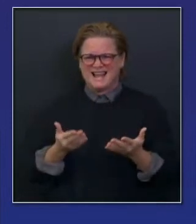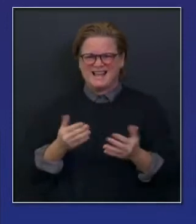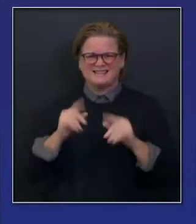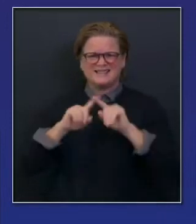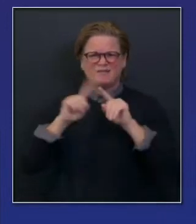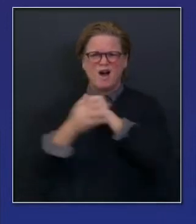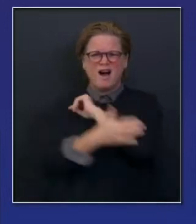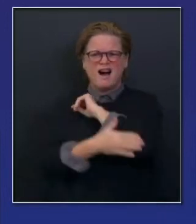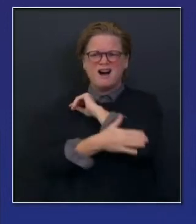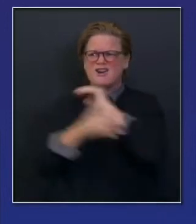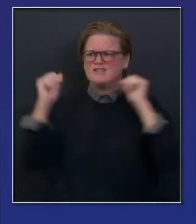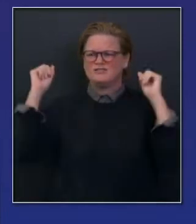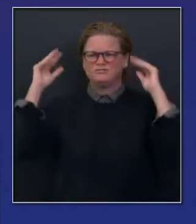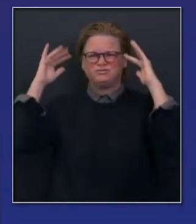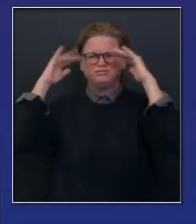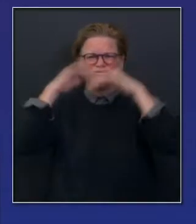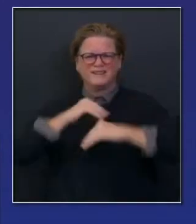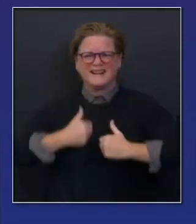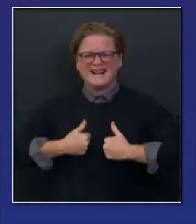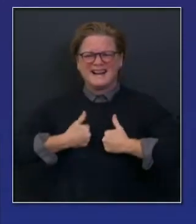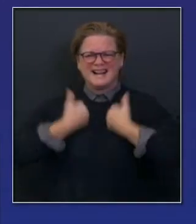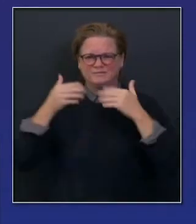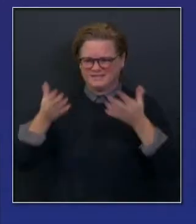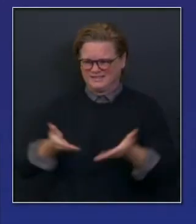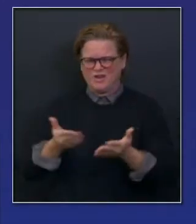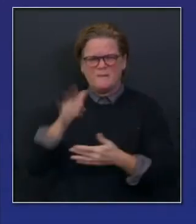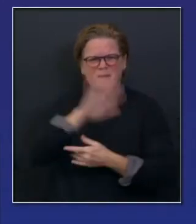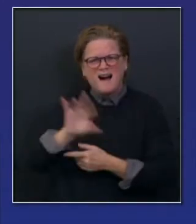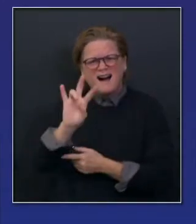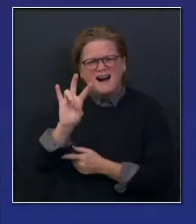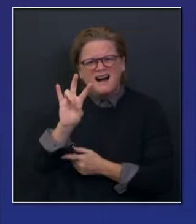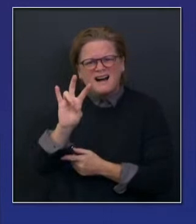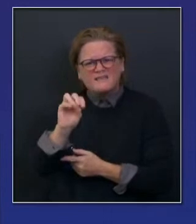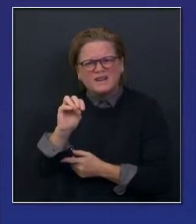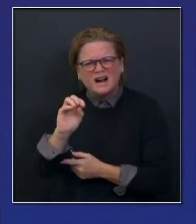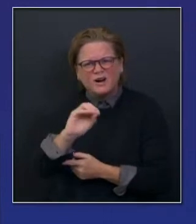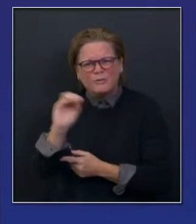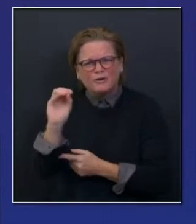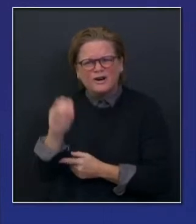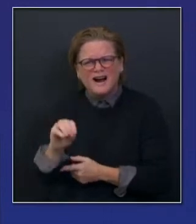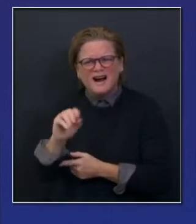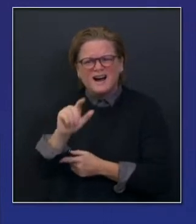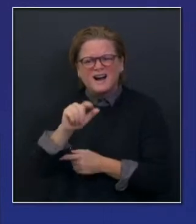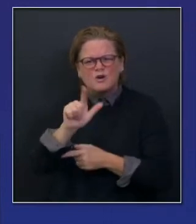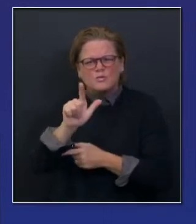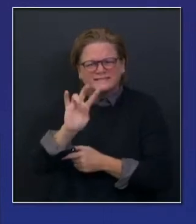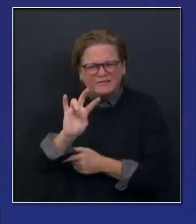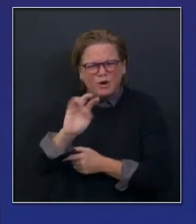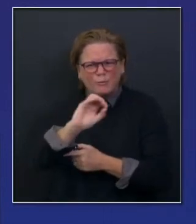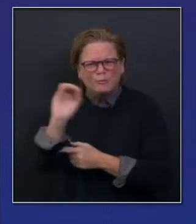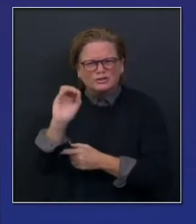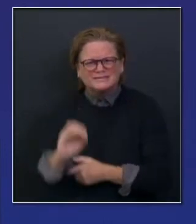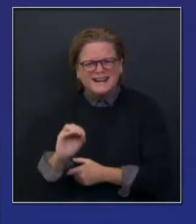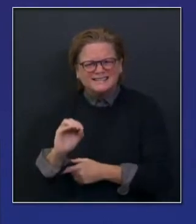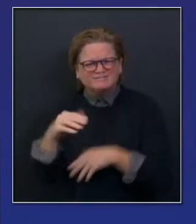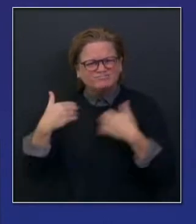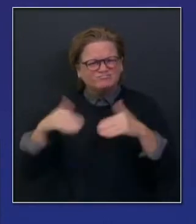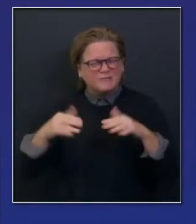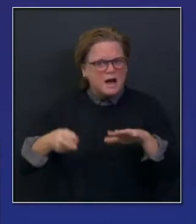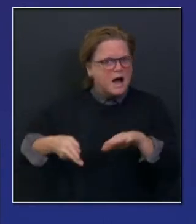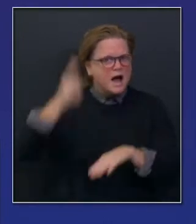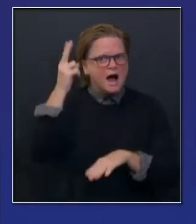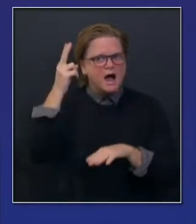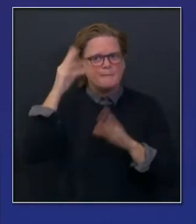So we'll begin by connecting with Californians in 13 different languages, again with a constant drumbeat